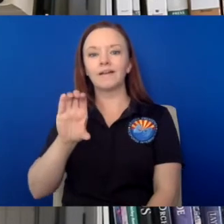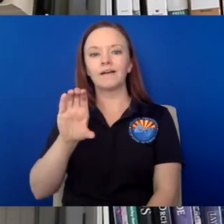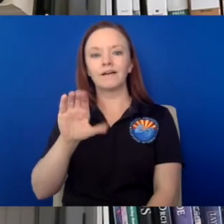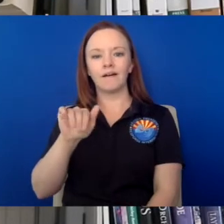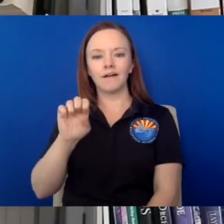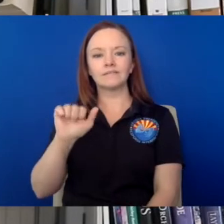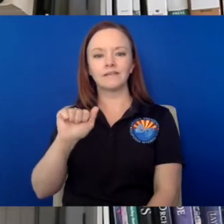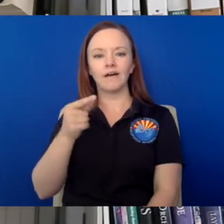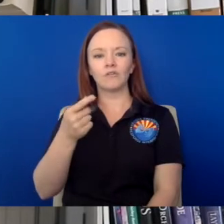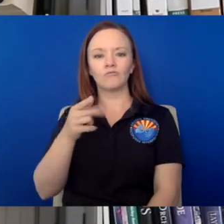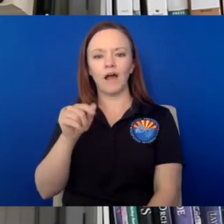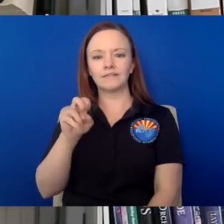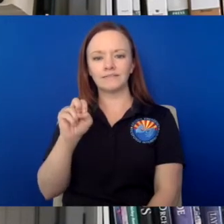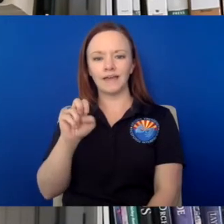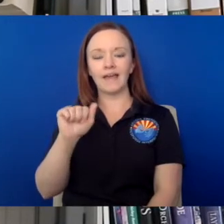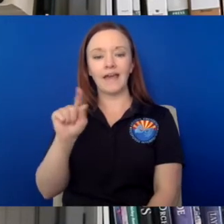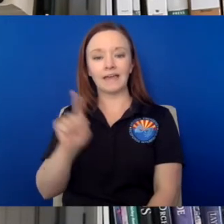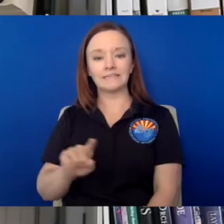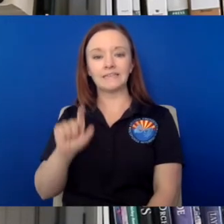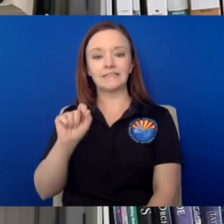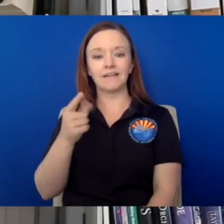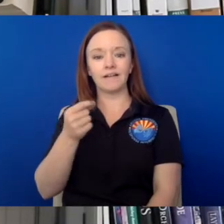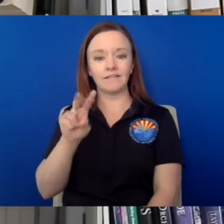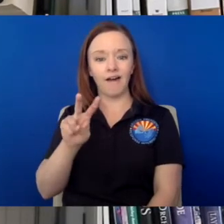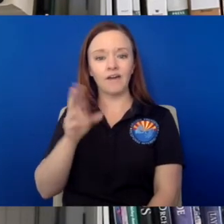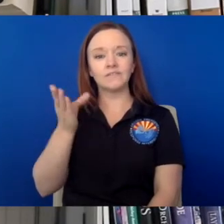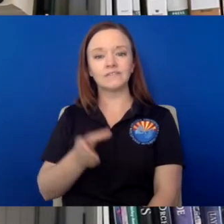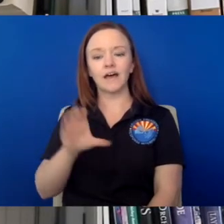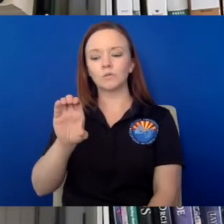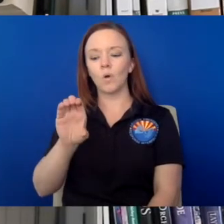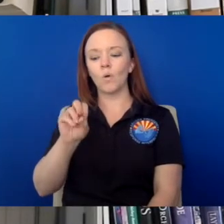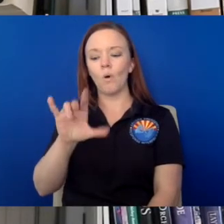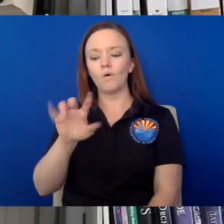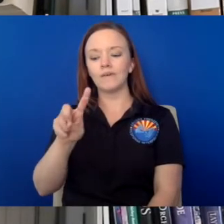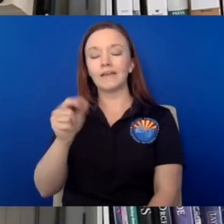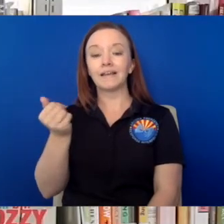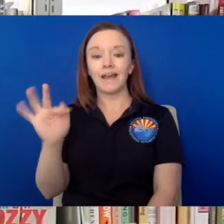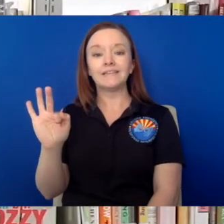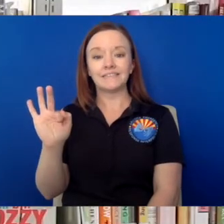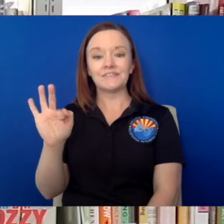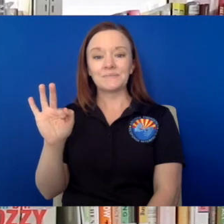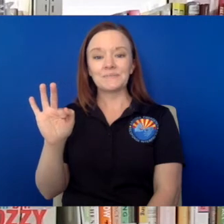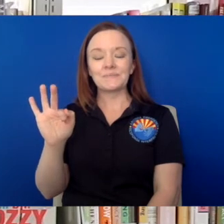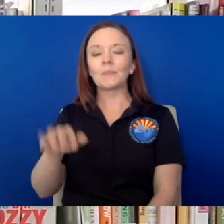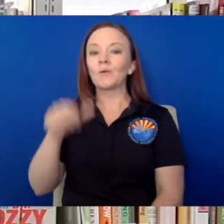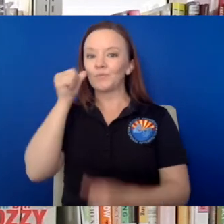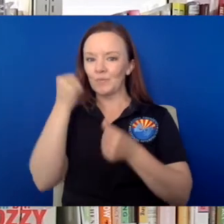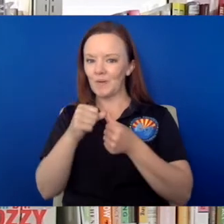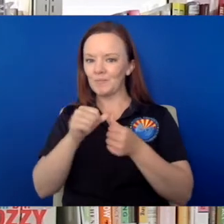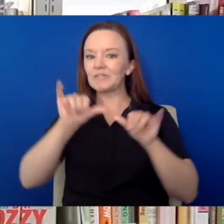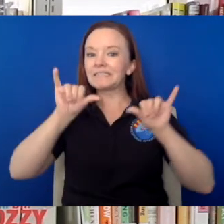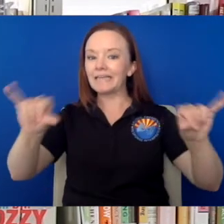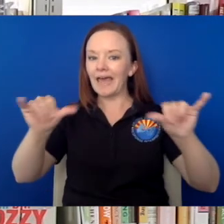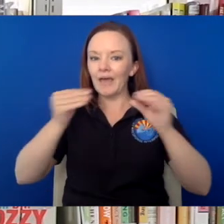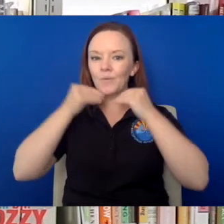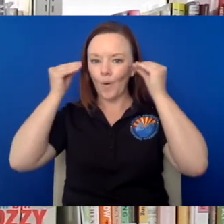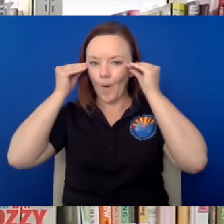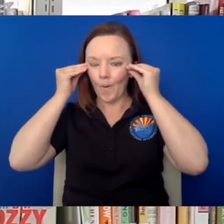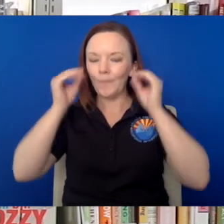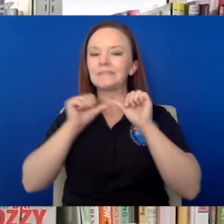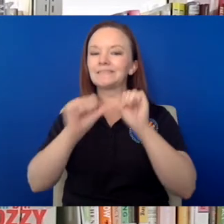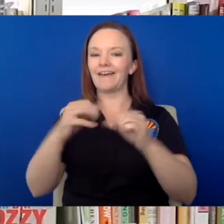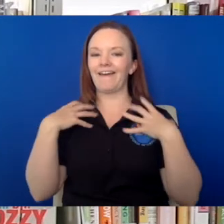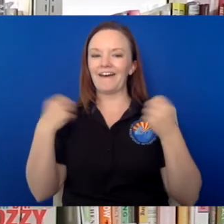casagrandeaz.gov forward slash COVID-19. Just remember, stay home.